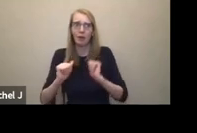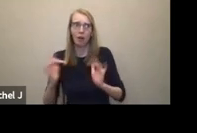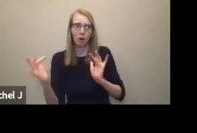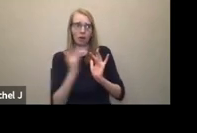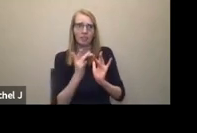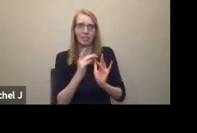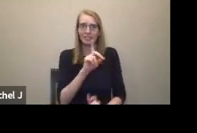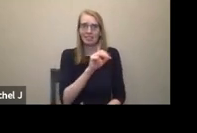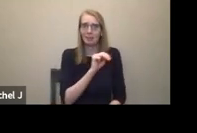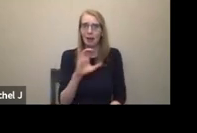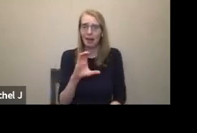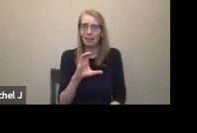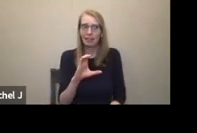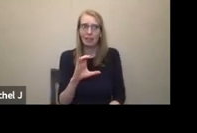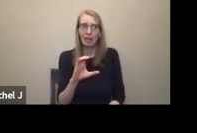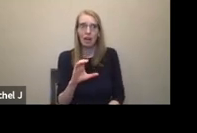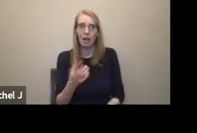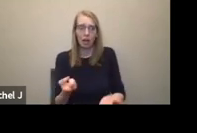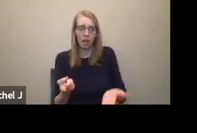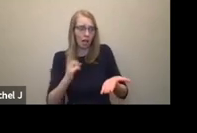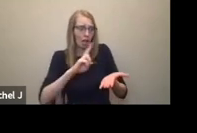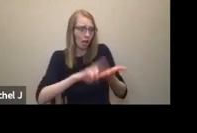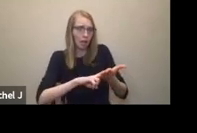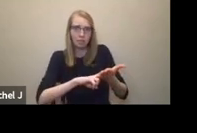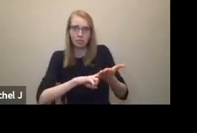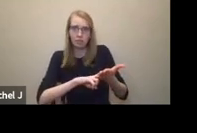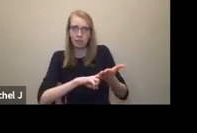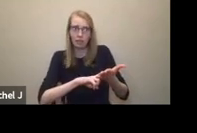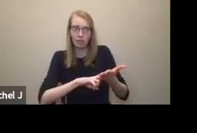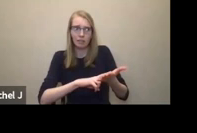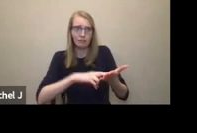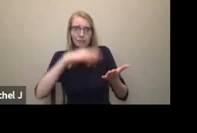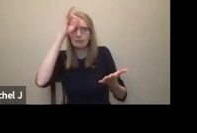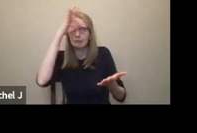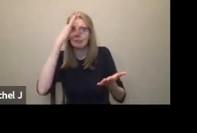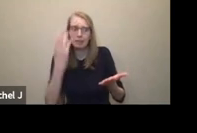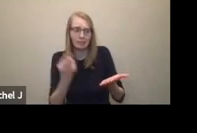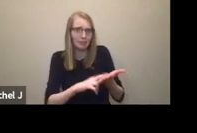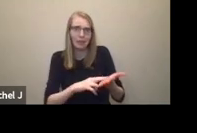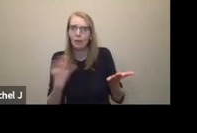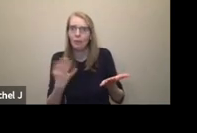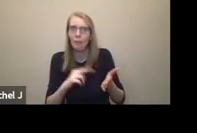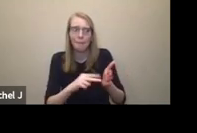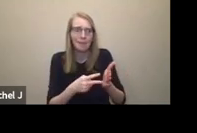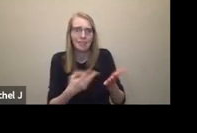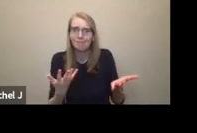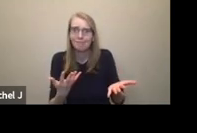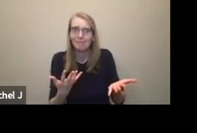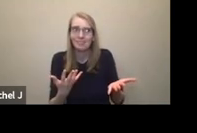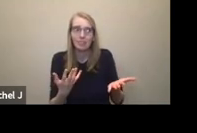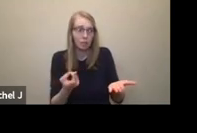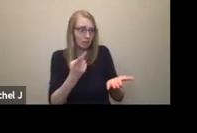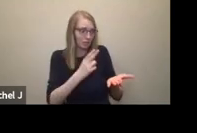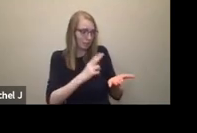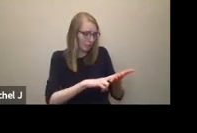signed into contracts and they have no understanding of what they've been signed, what they've agreed to. So somebody signs them and then they come right to DMACC to say, so